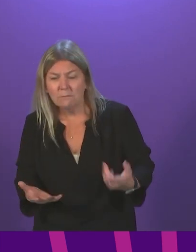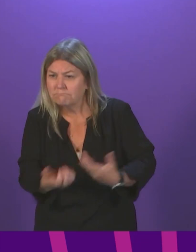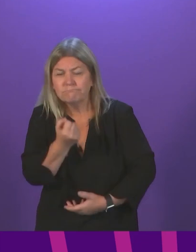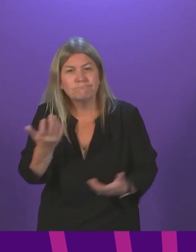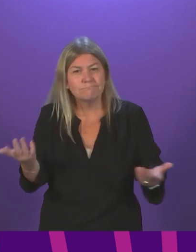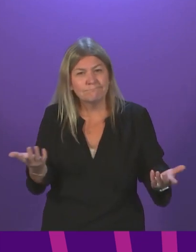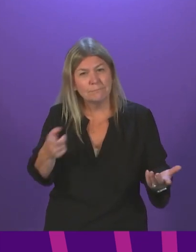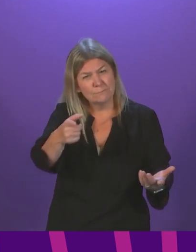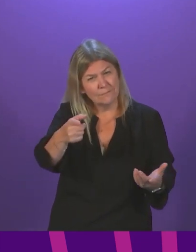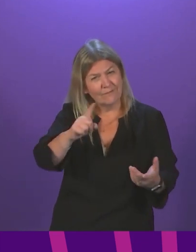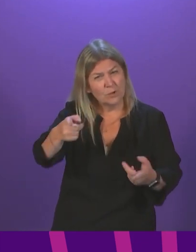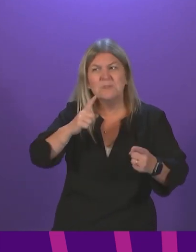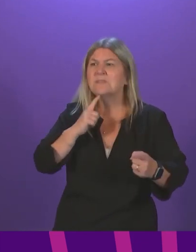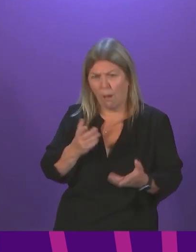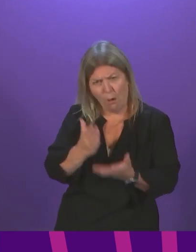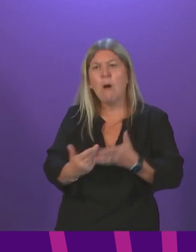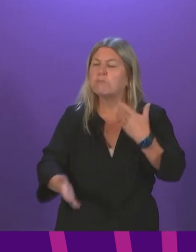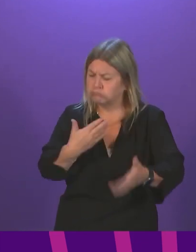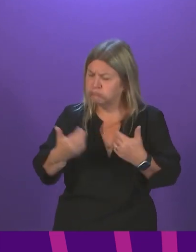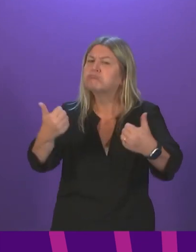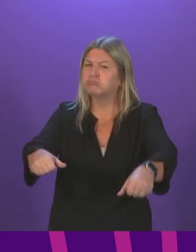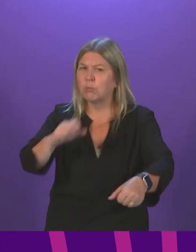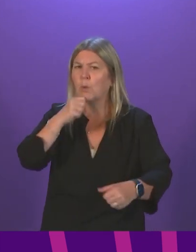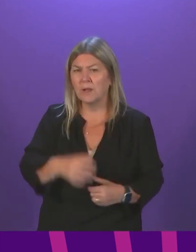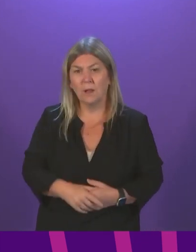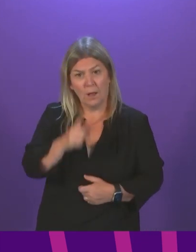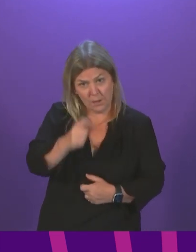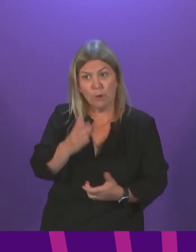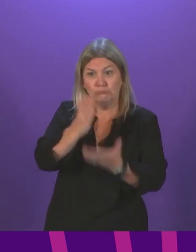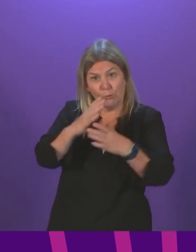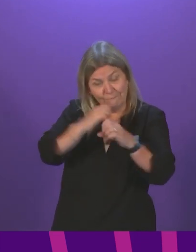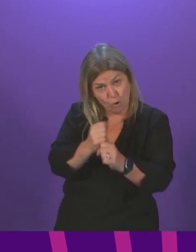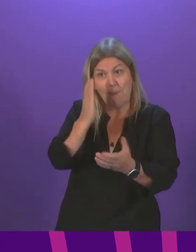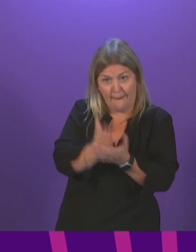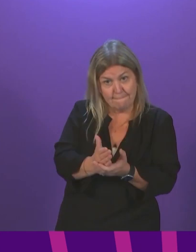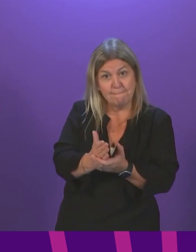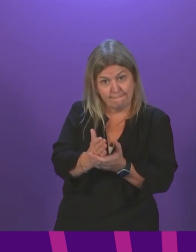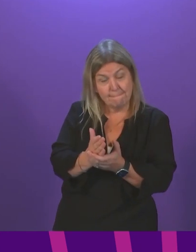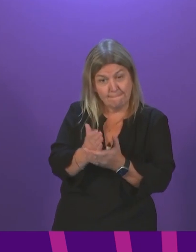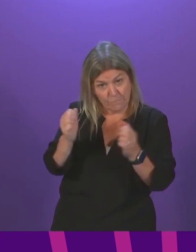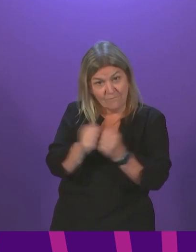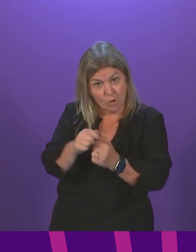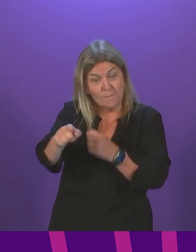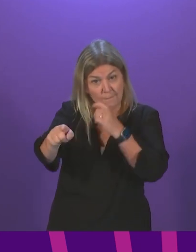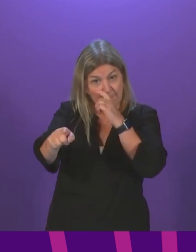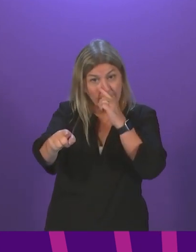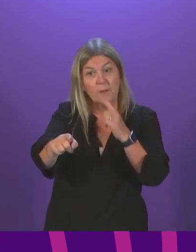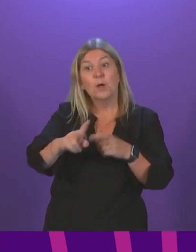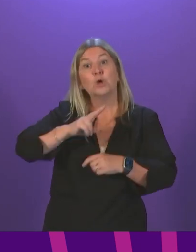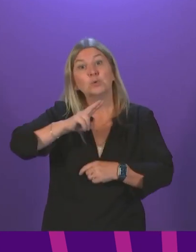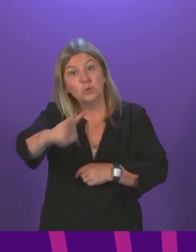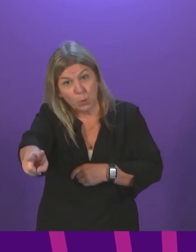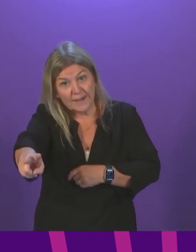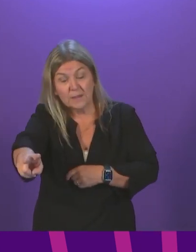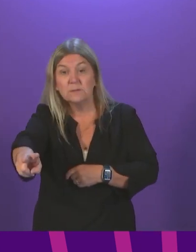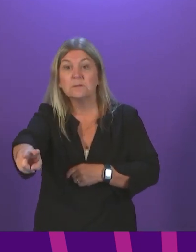at the moment to resolve this. So can she give a categoric assurance that if this is rolled out to events and nightclubs in just two weeks' time, none of